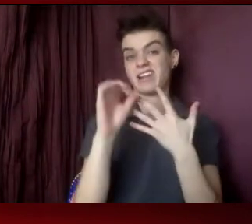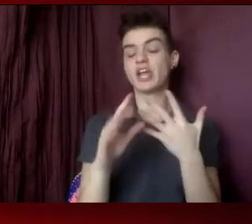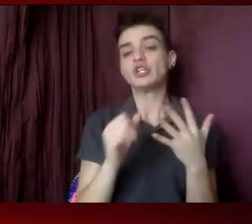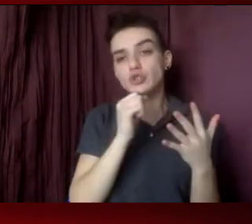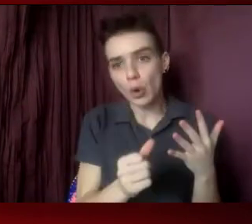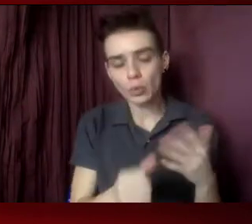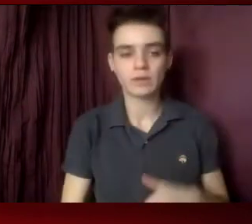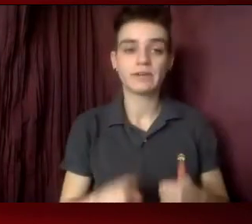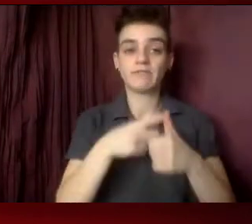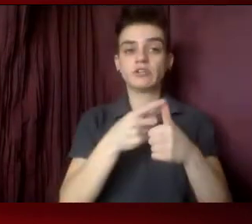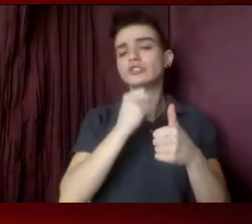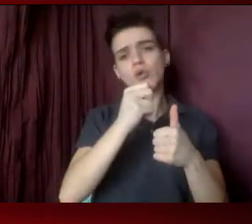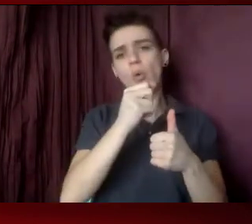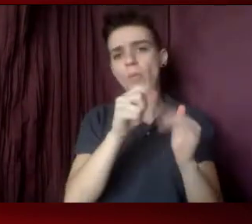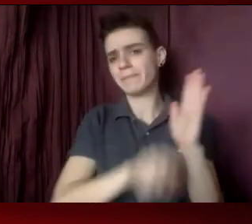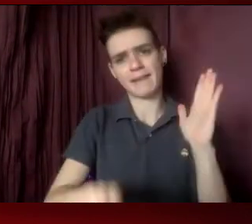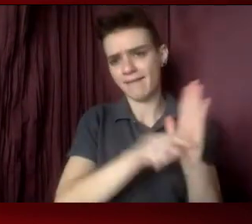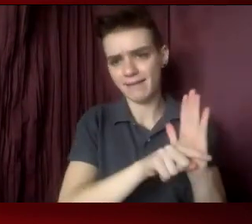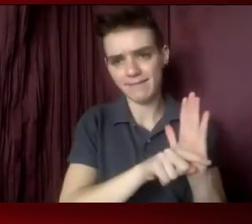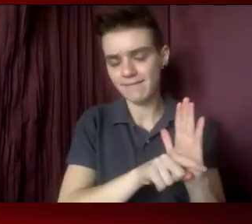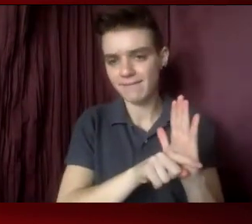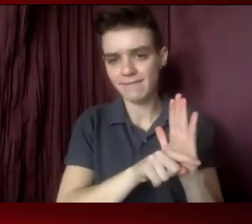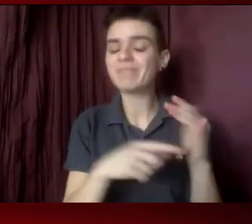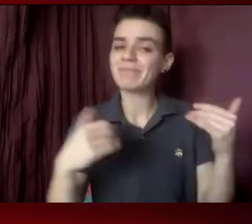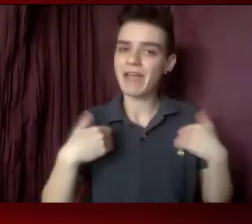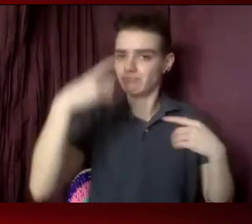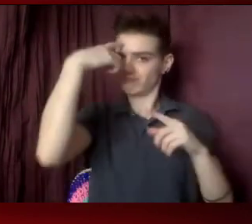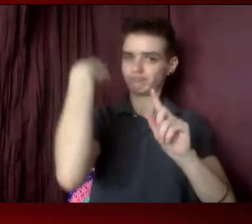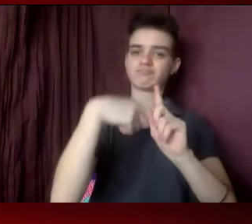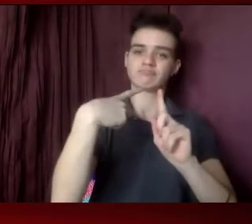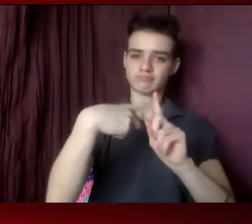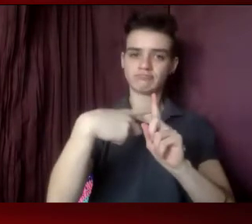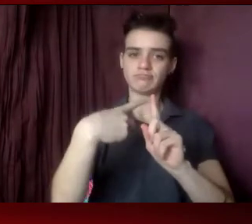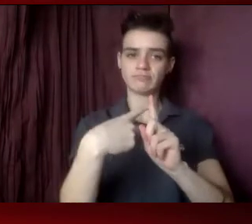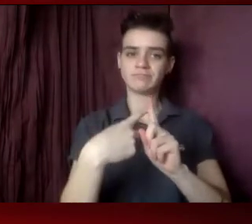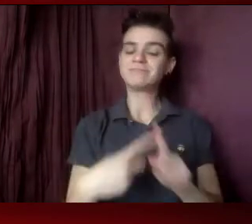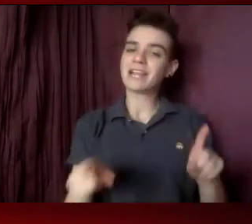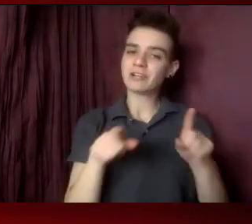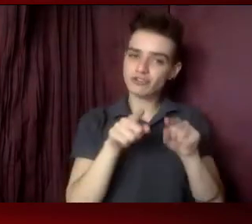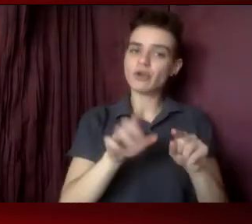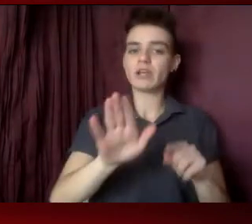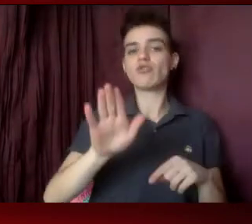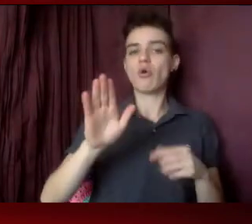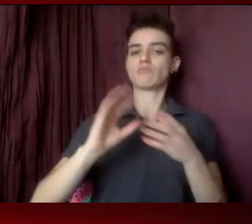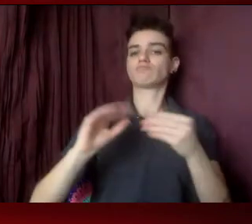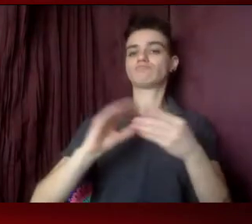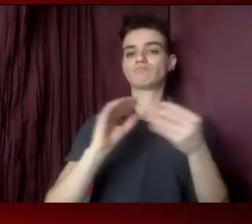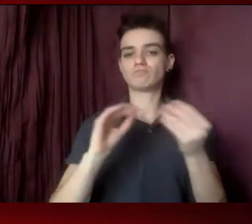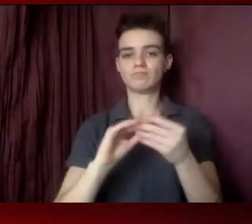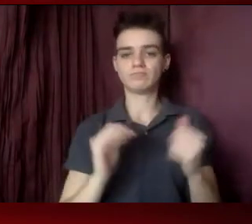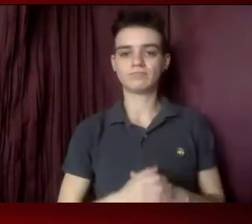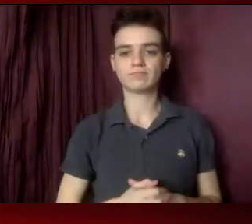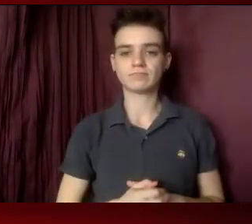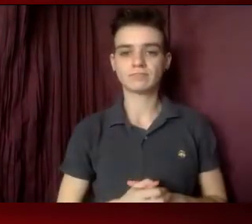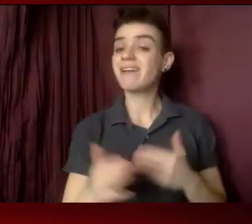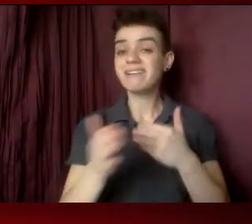don't be negative. Have a positive attitude as you're talking to your representative, irrespective of